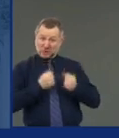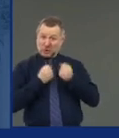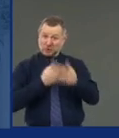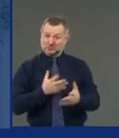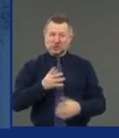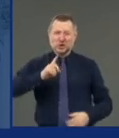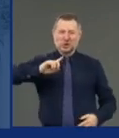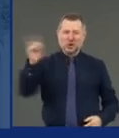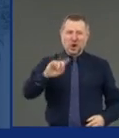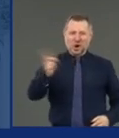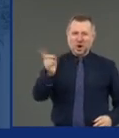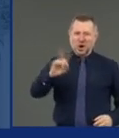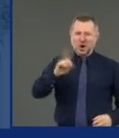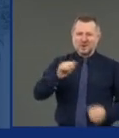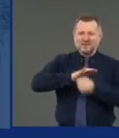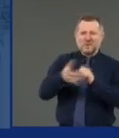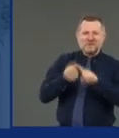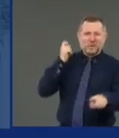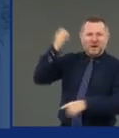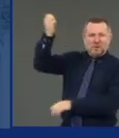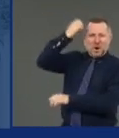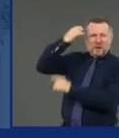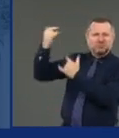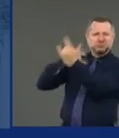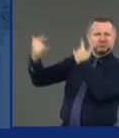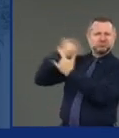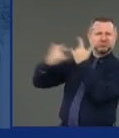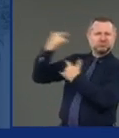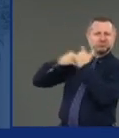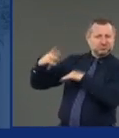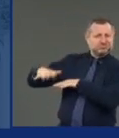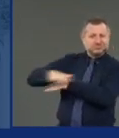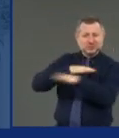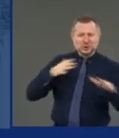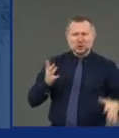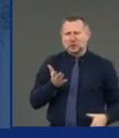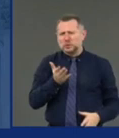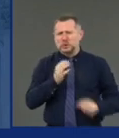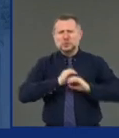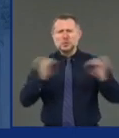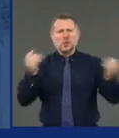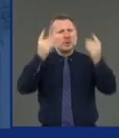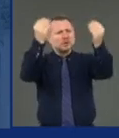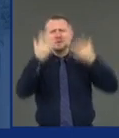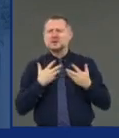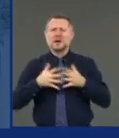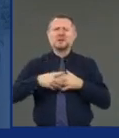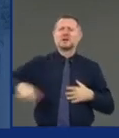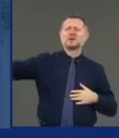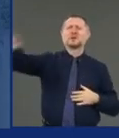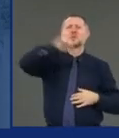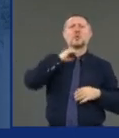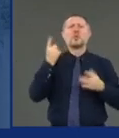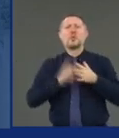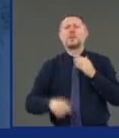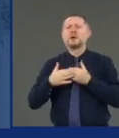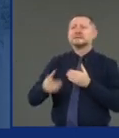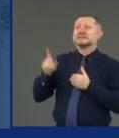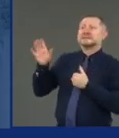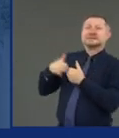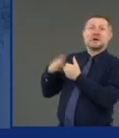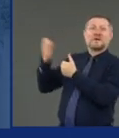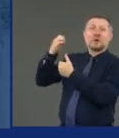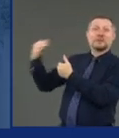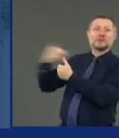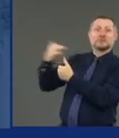came from Europe, and no one in this nation told us. We were told